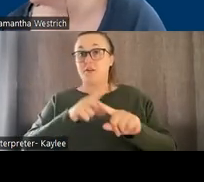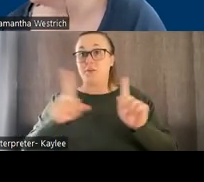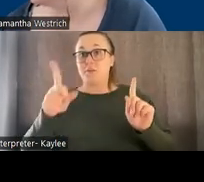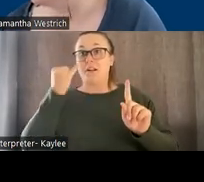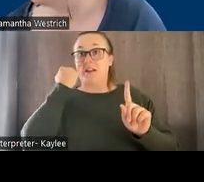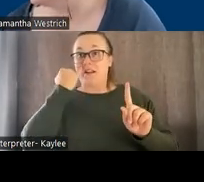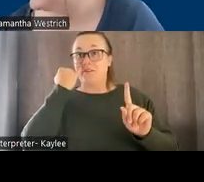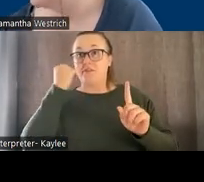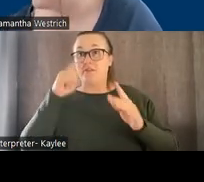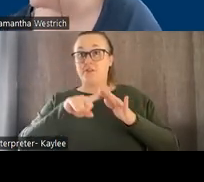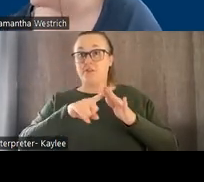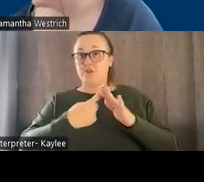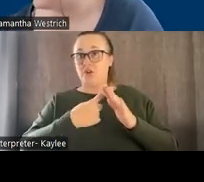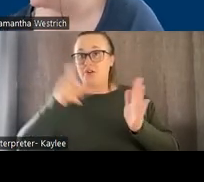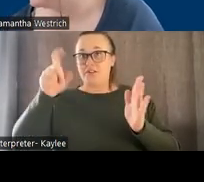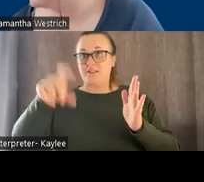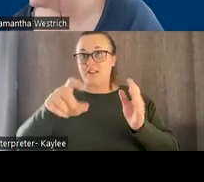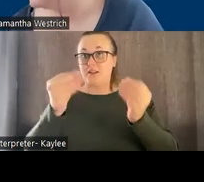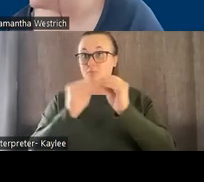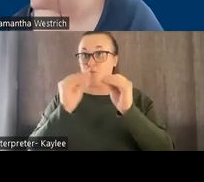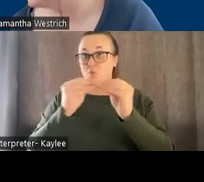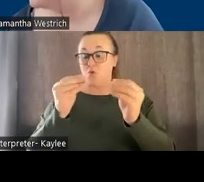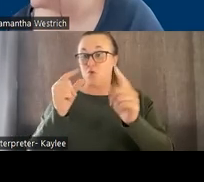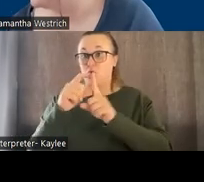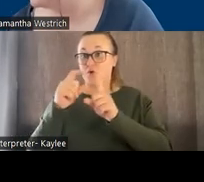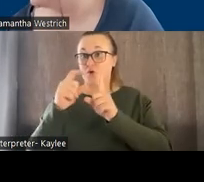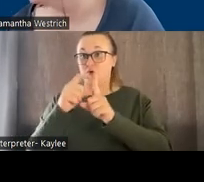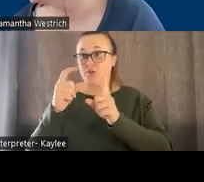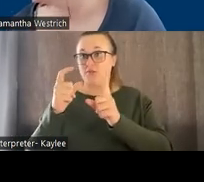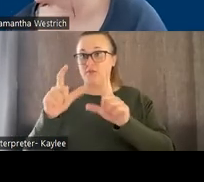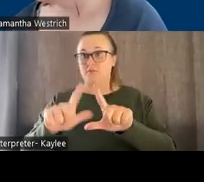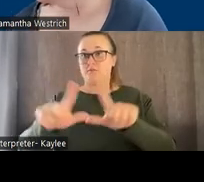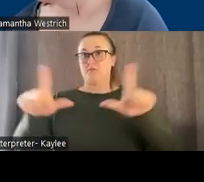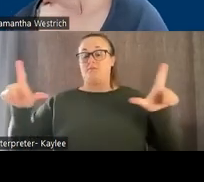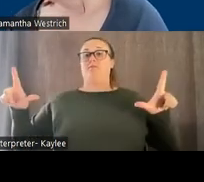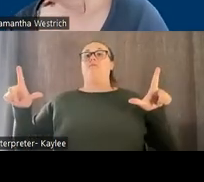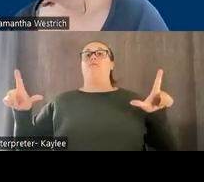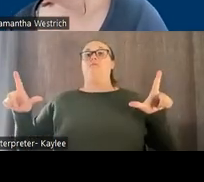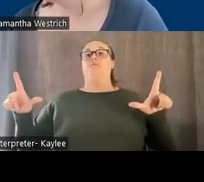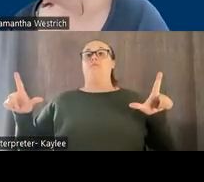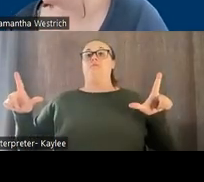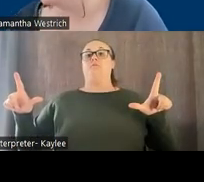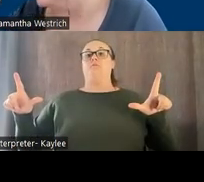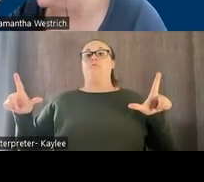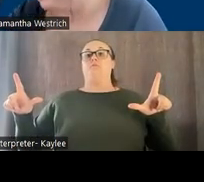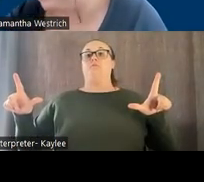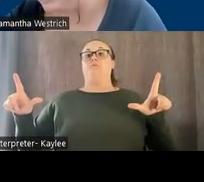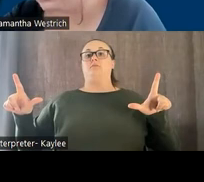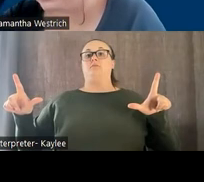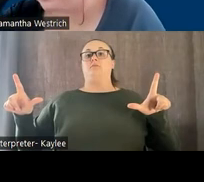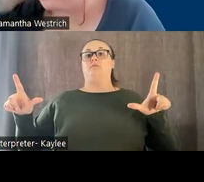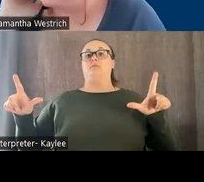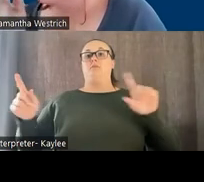to, you know, need a lot more vocabulary, when we come back to a bigger screen, you can see that it actually changes the